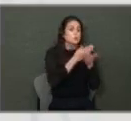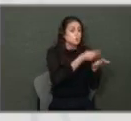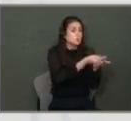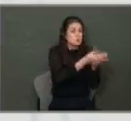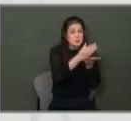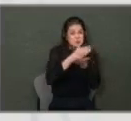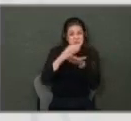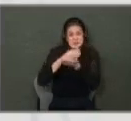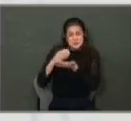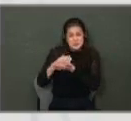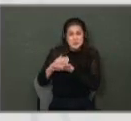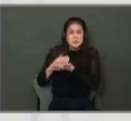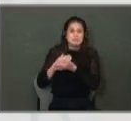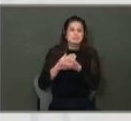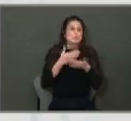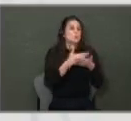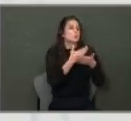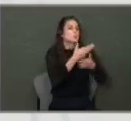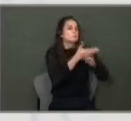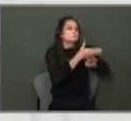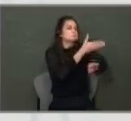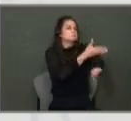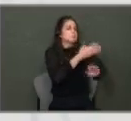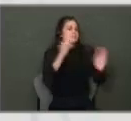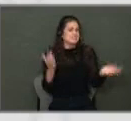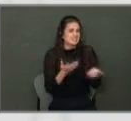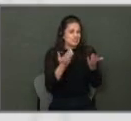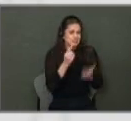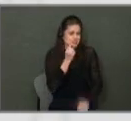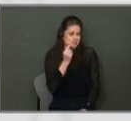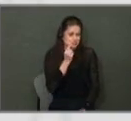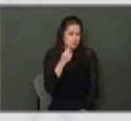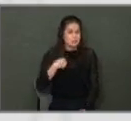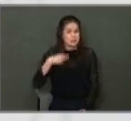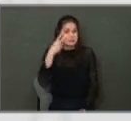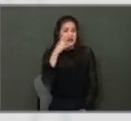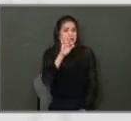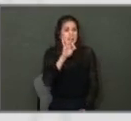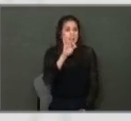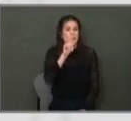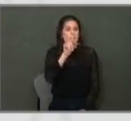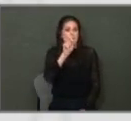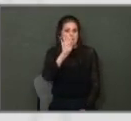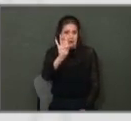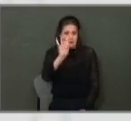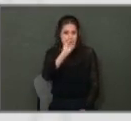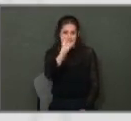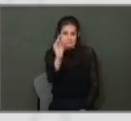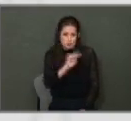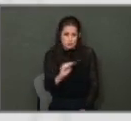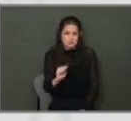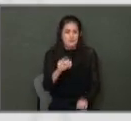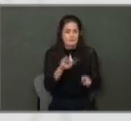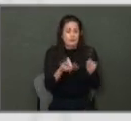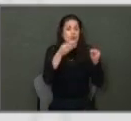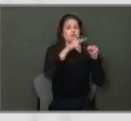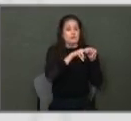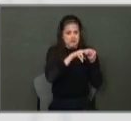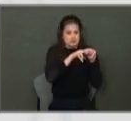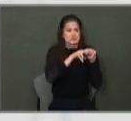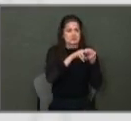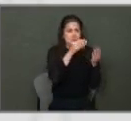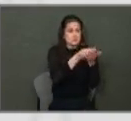is new improvements in the city. We saw about 1.9% increase in taxable value from